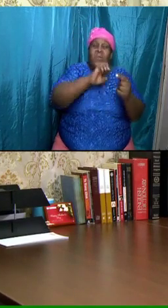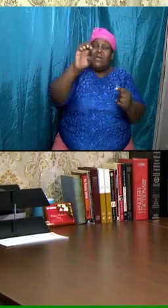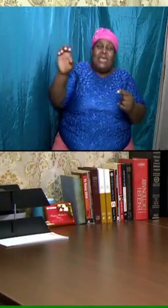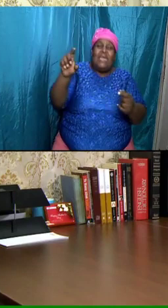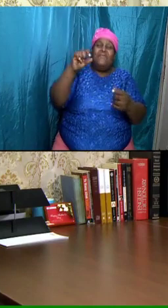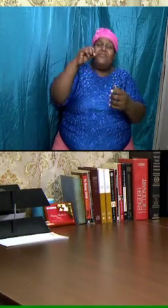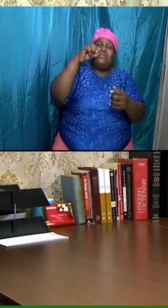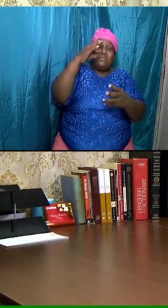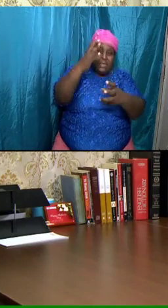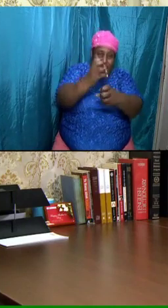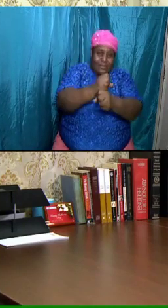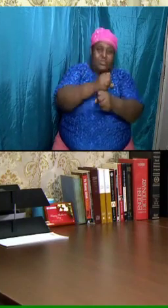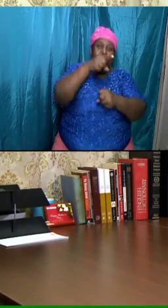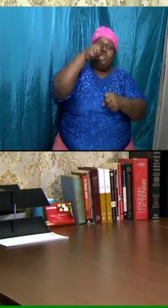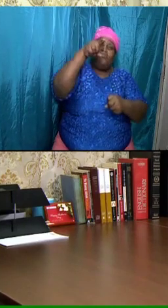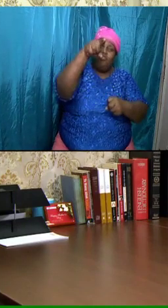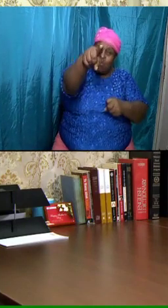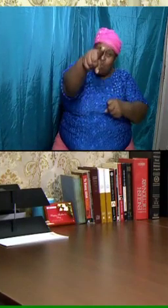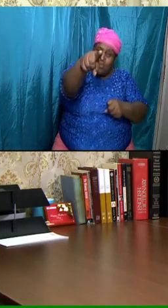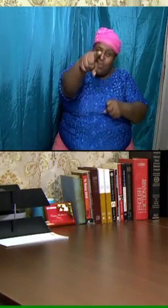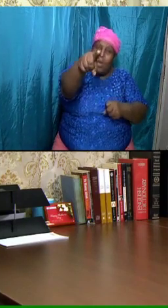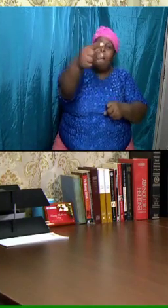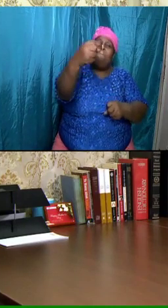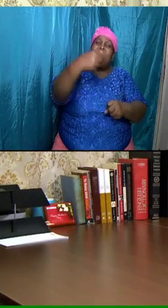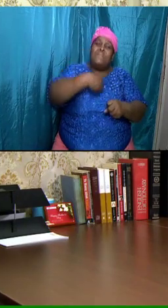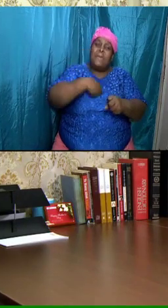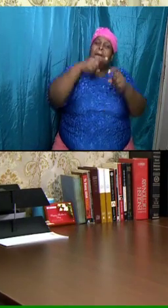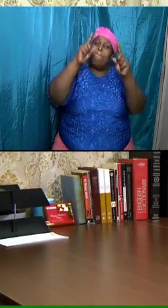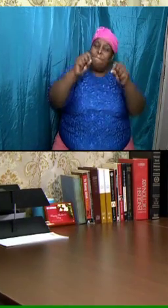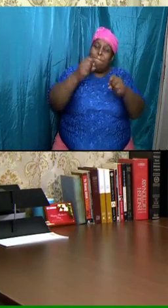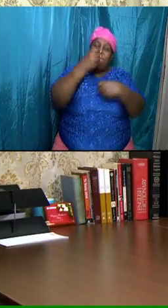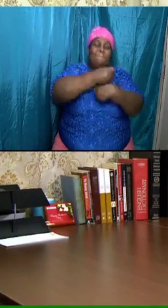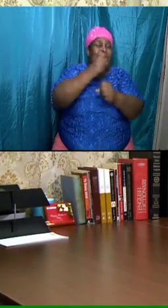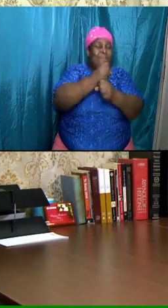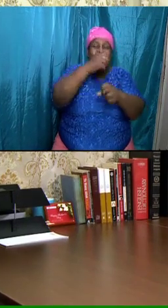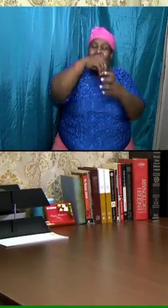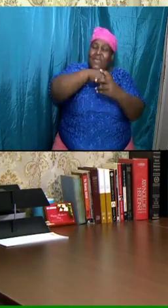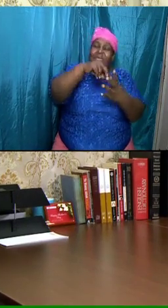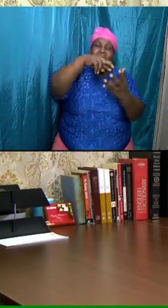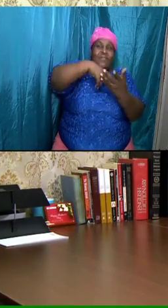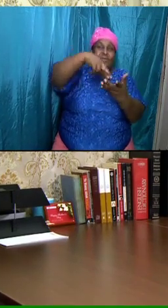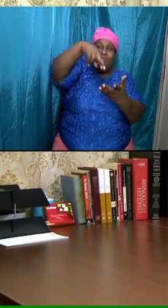I wish we would all be ready as the song says I wish we would all be ready